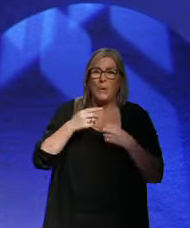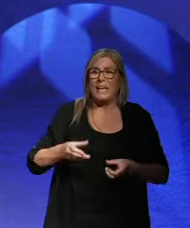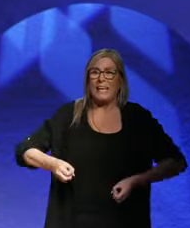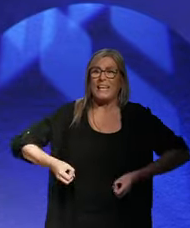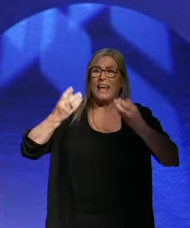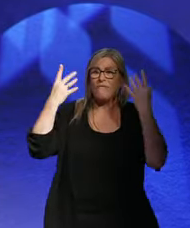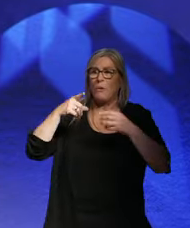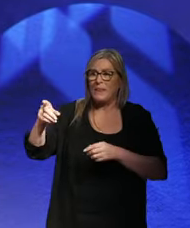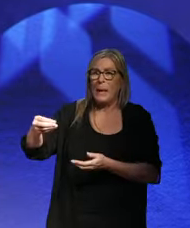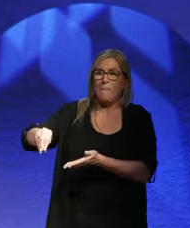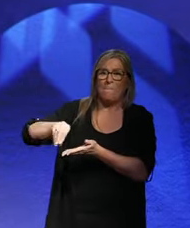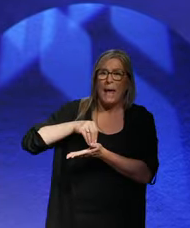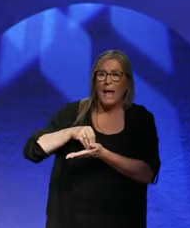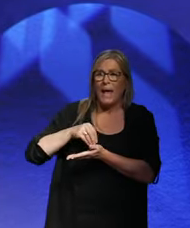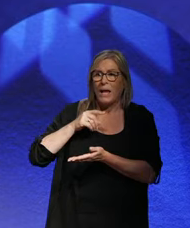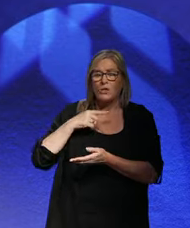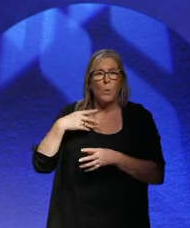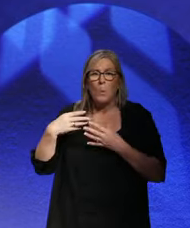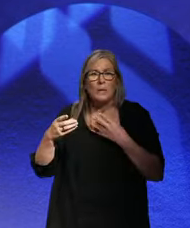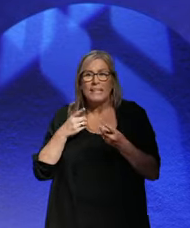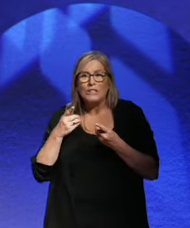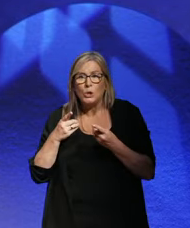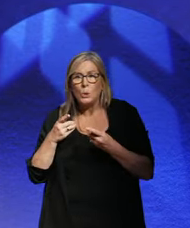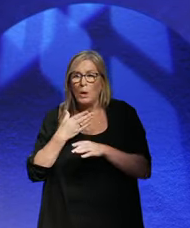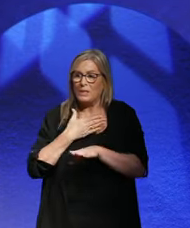they do? They printed money.